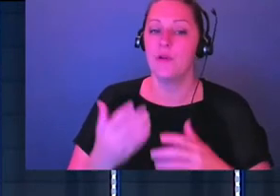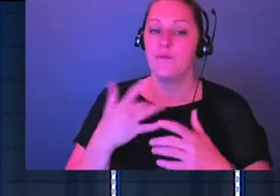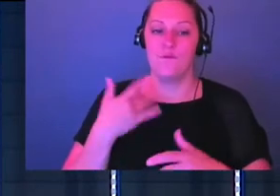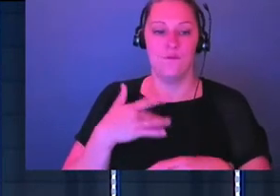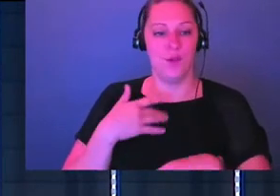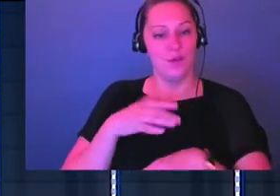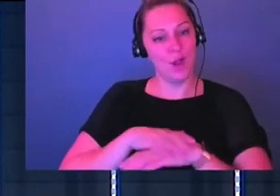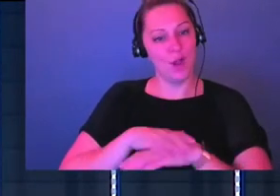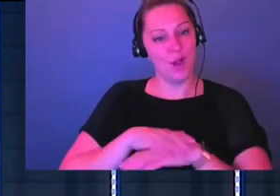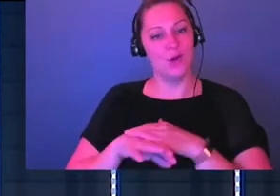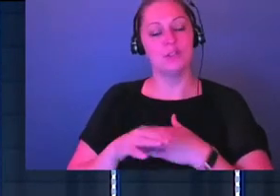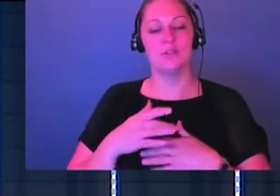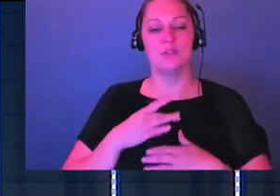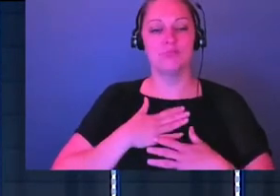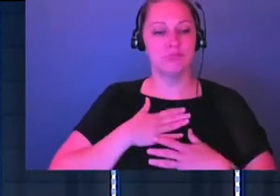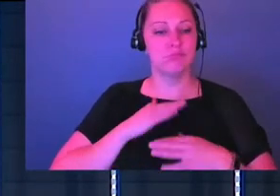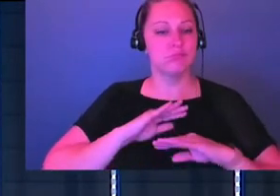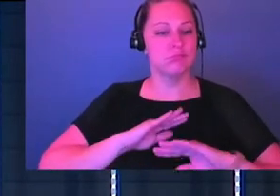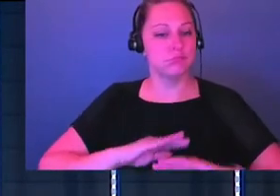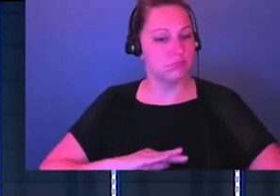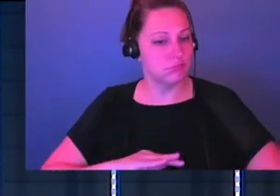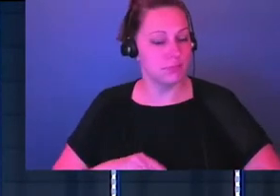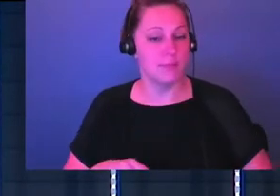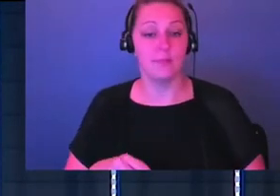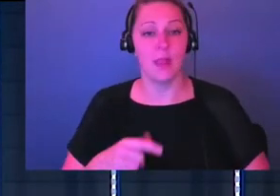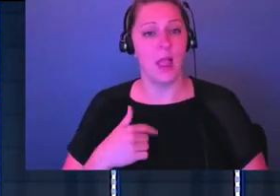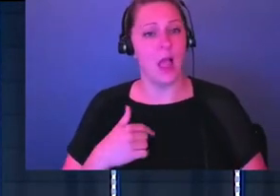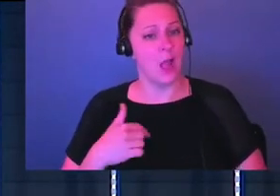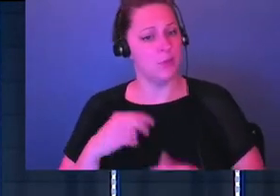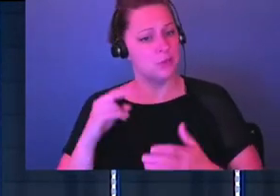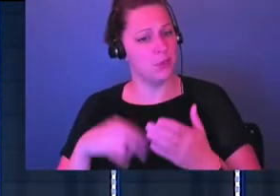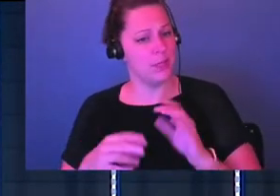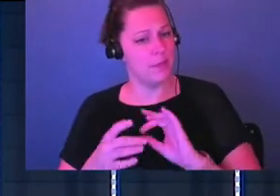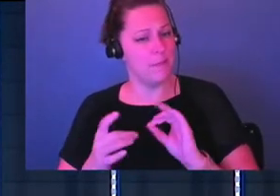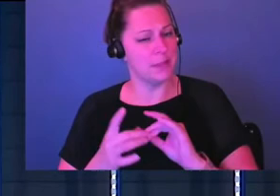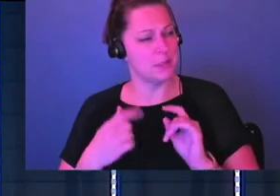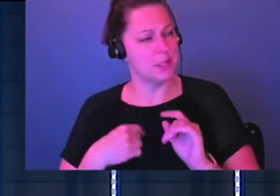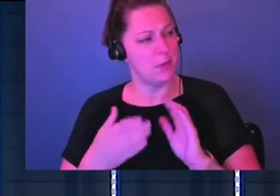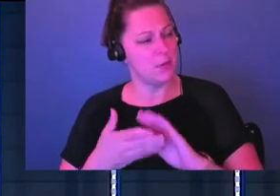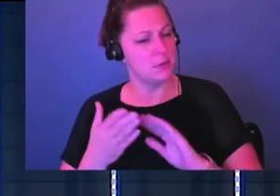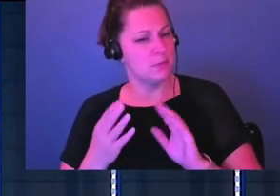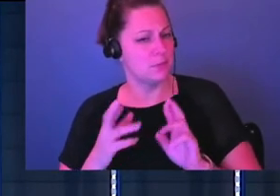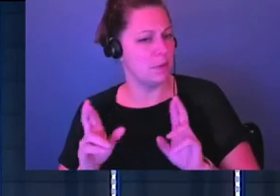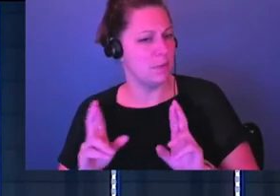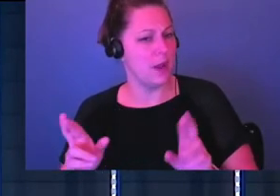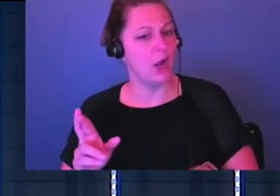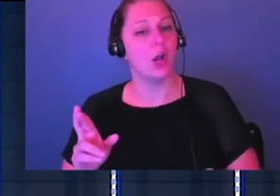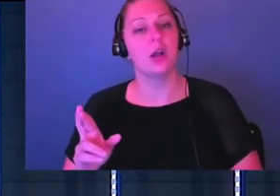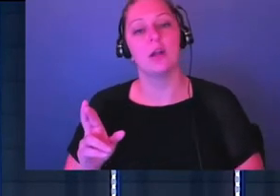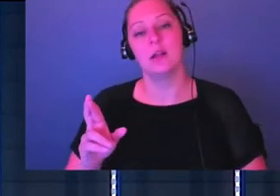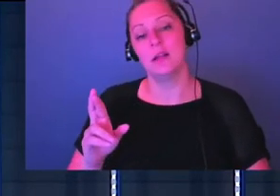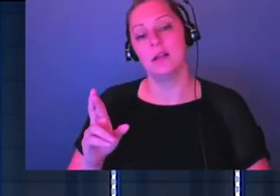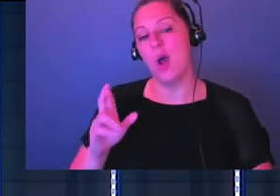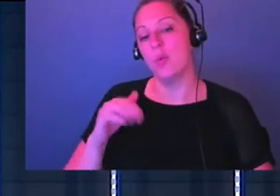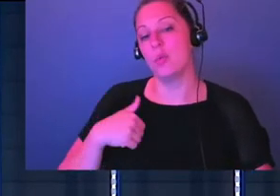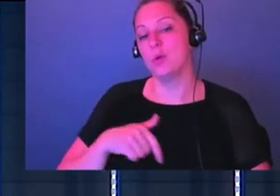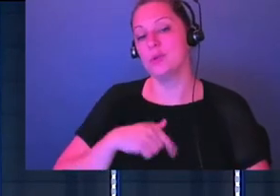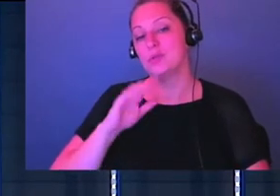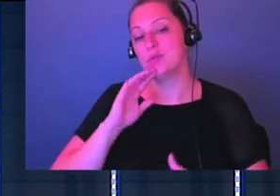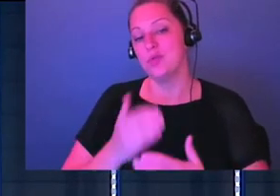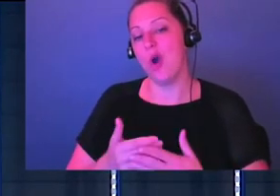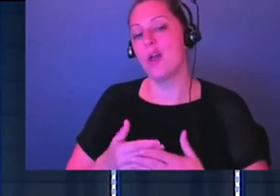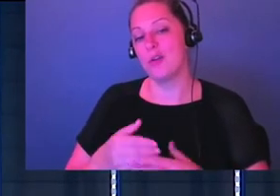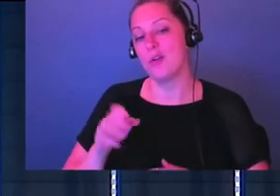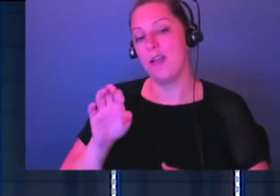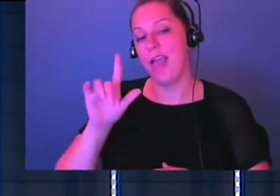okay? It made me think, as I was going over this message and getting ready, so Rachel and I, our little girl Ellie, she's about to be four,